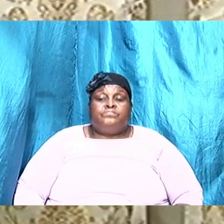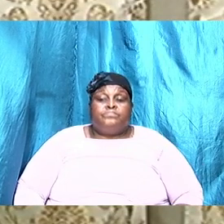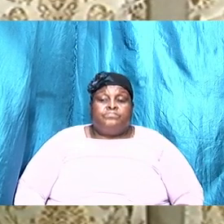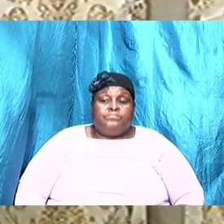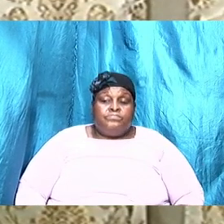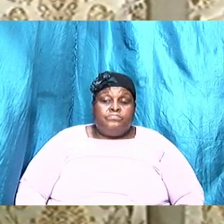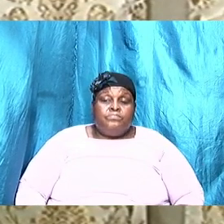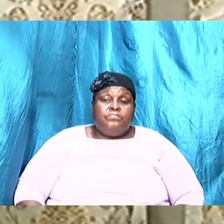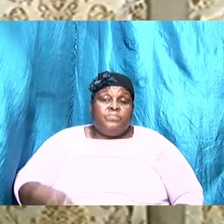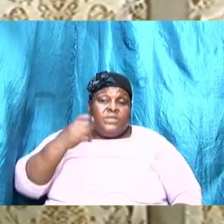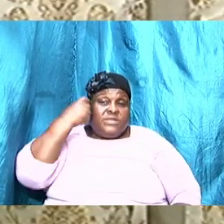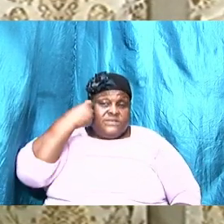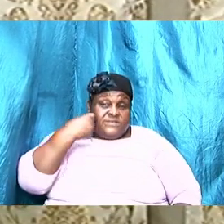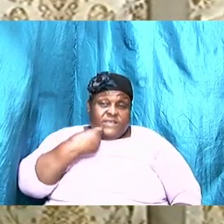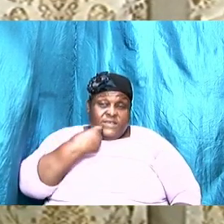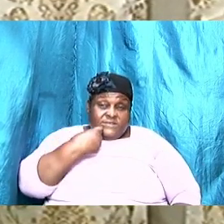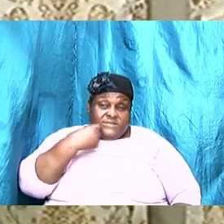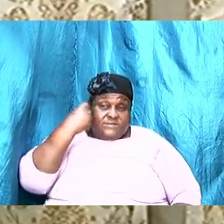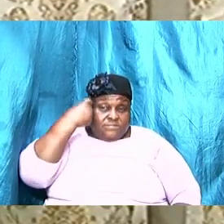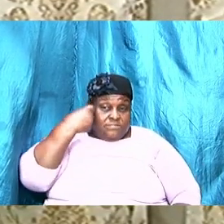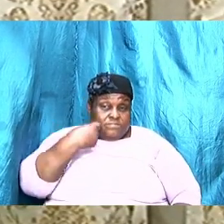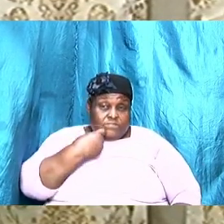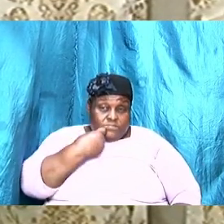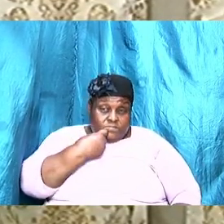sex and sexuality